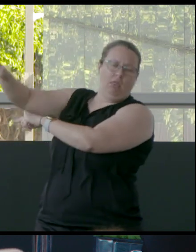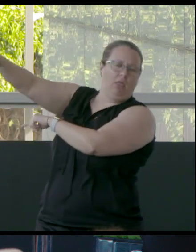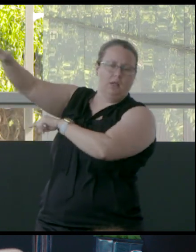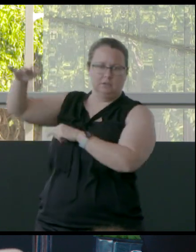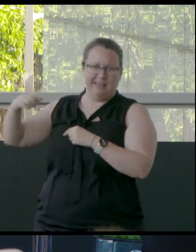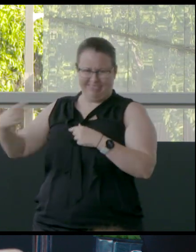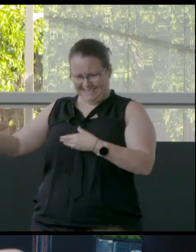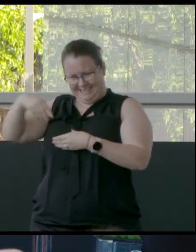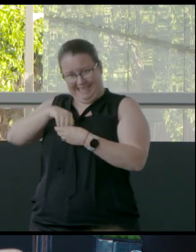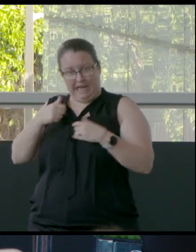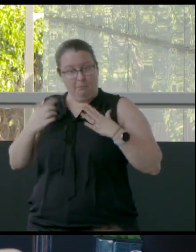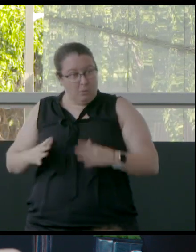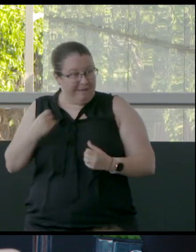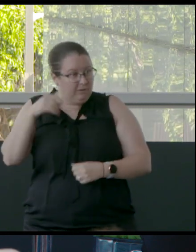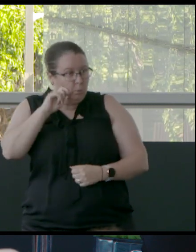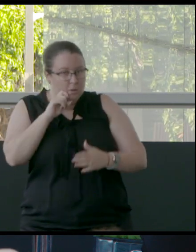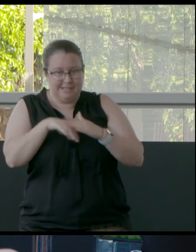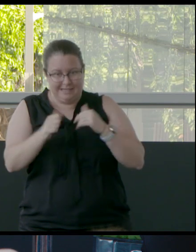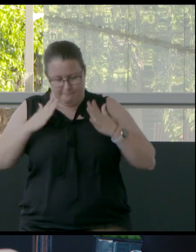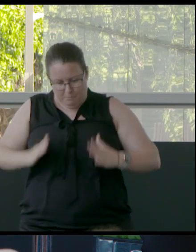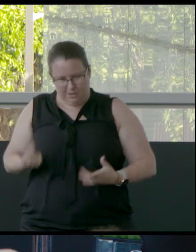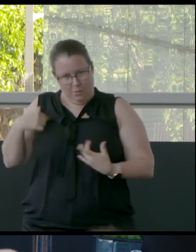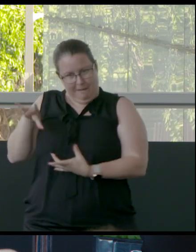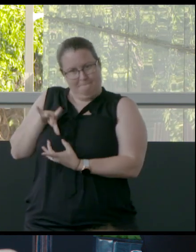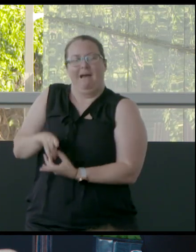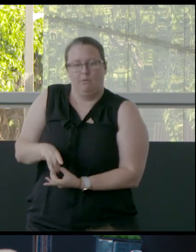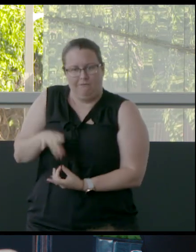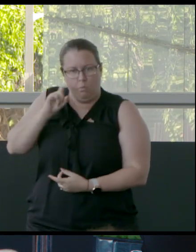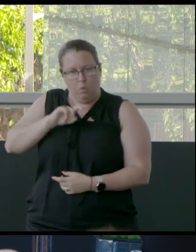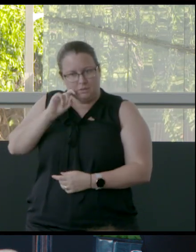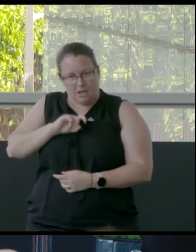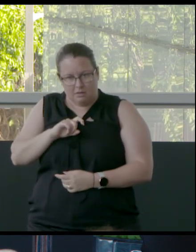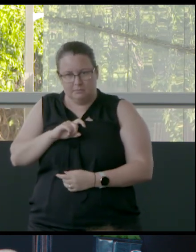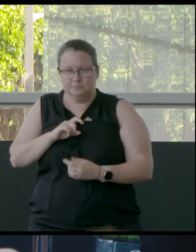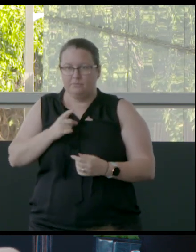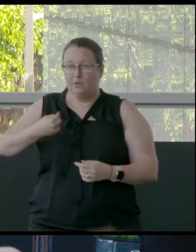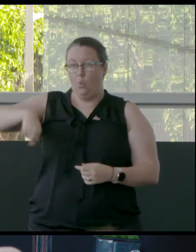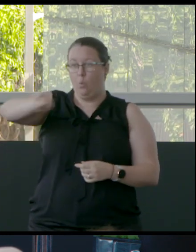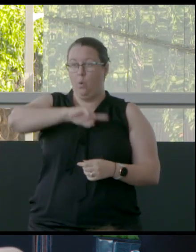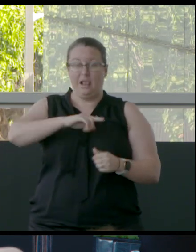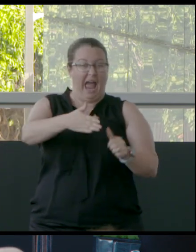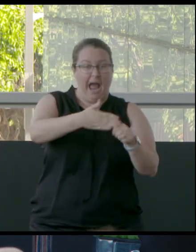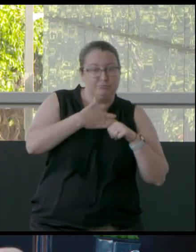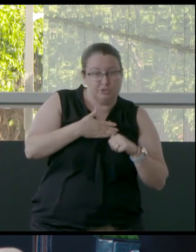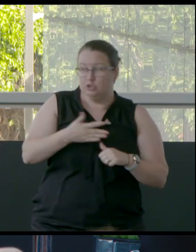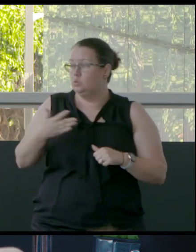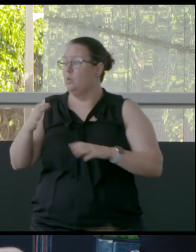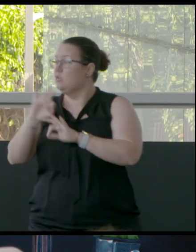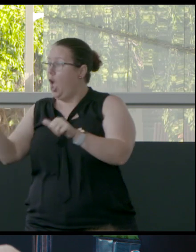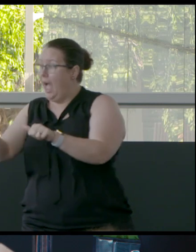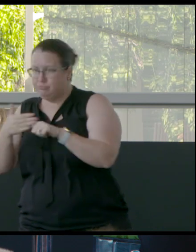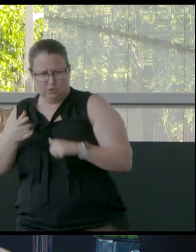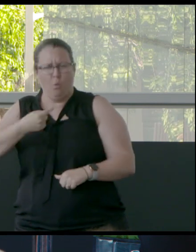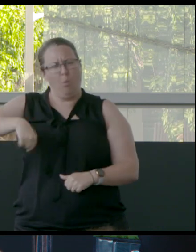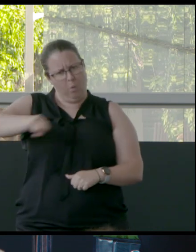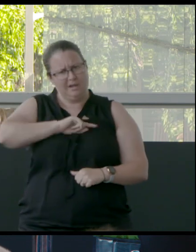within us, within our body, and it's something that we are a part of. And so we're all Aboriginal and Aboriginal, everybody just